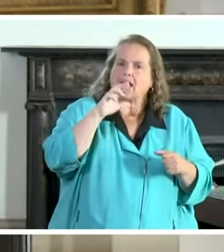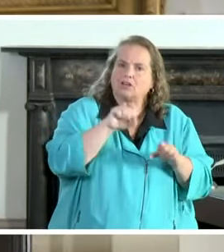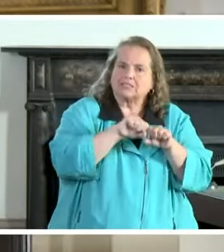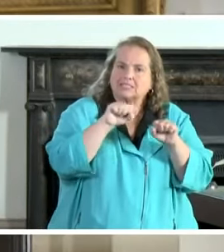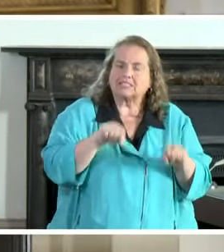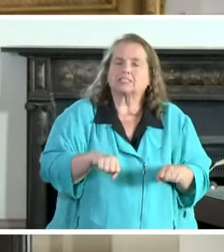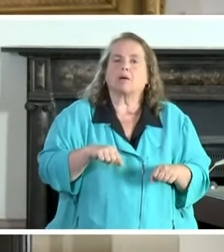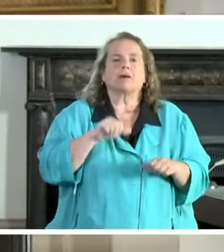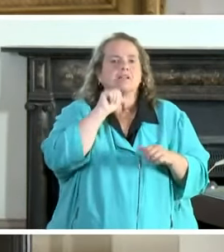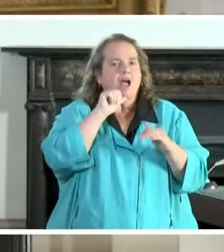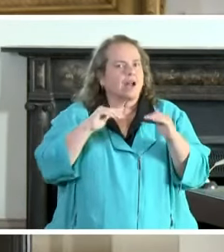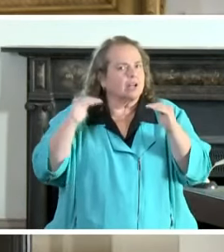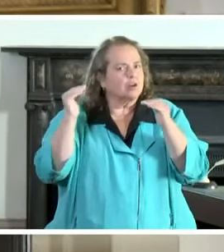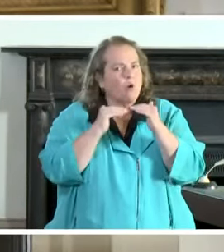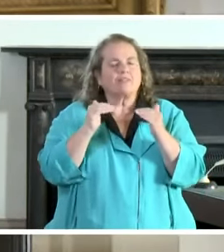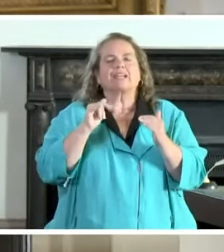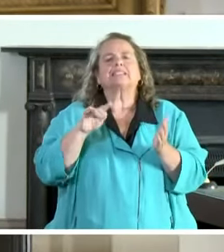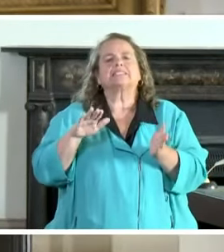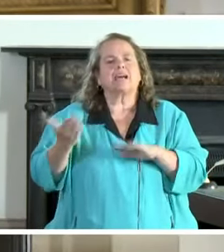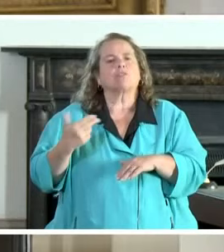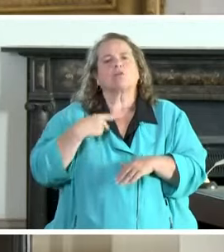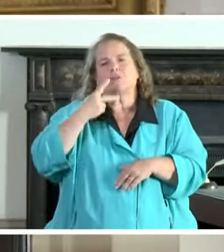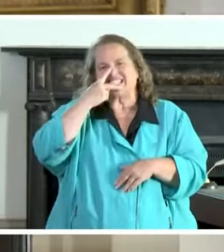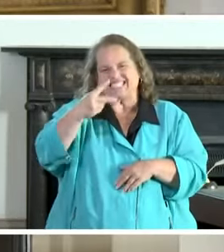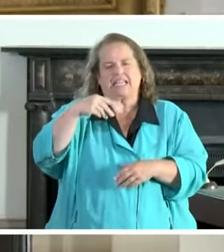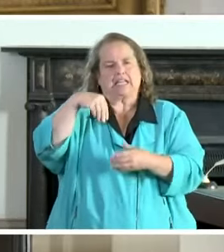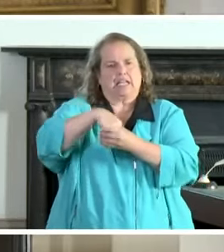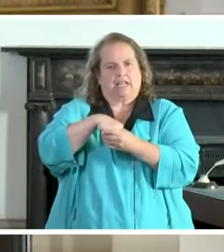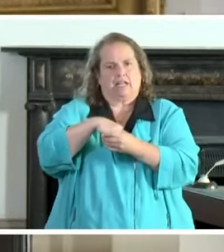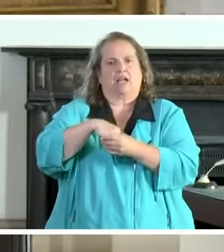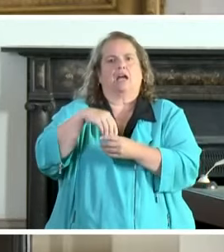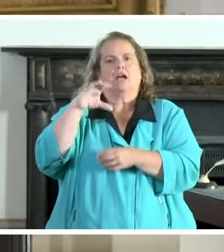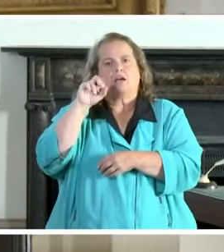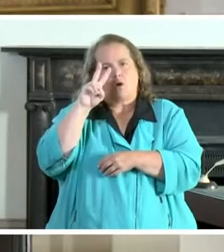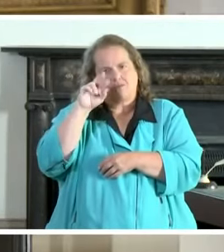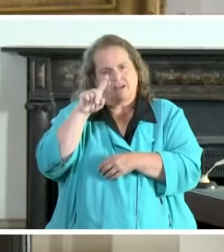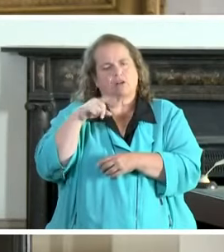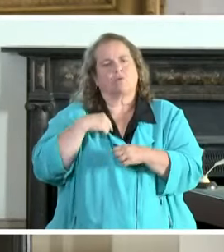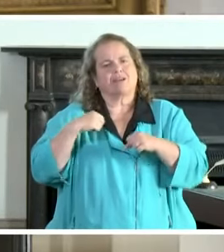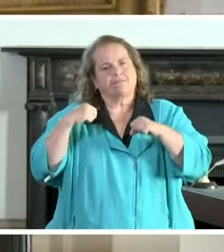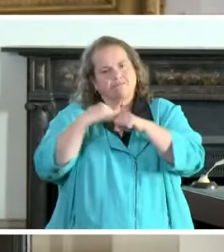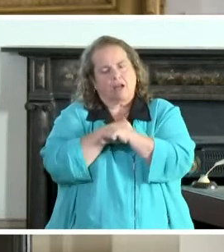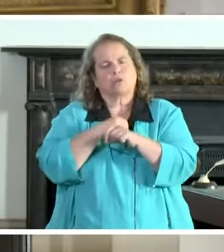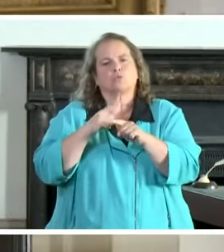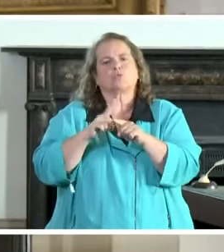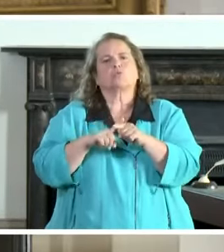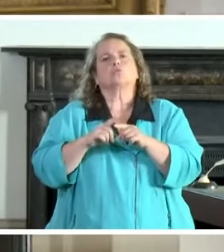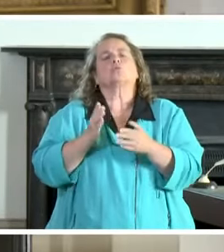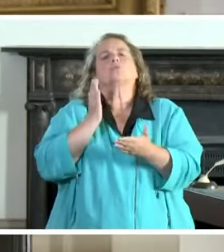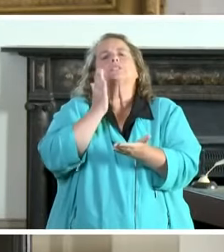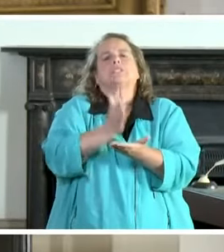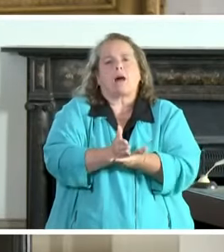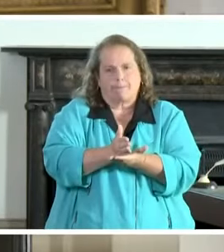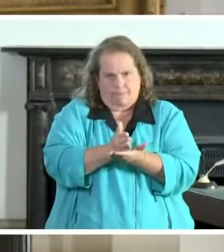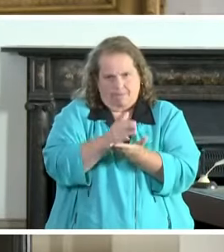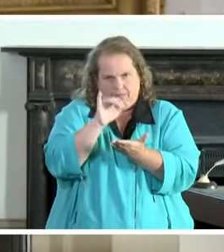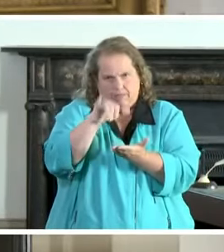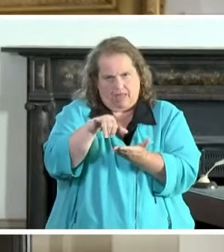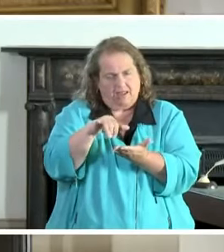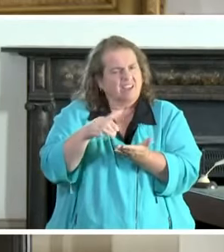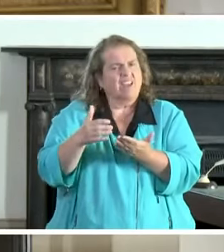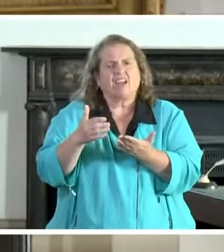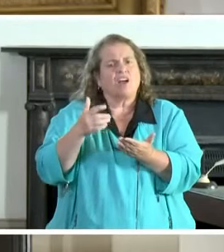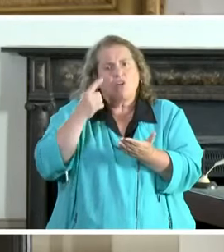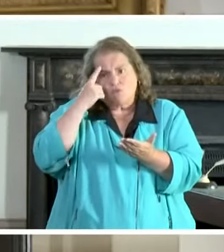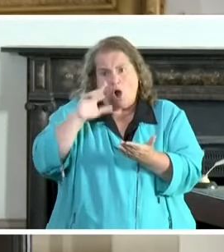have seen it in covid we all ought to work to end it and to make sure that not just for the next pandemic but